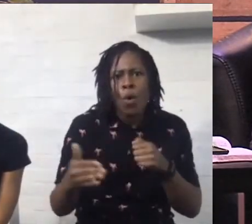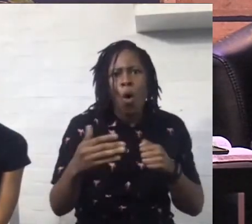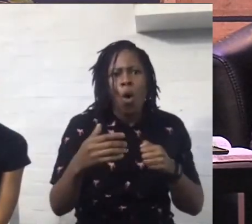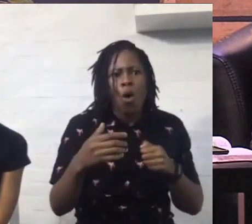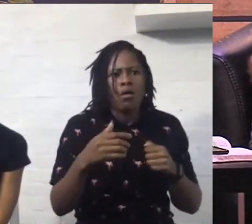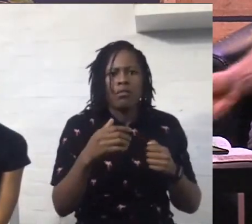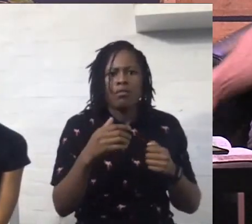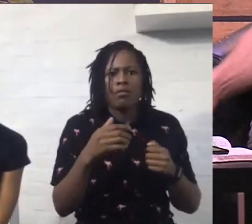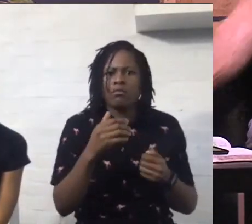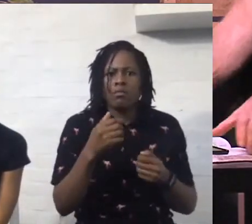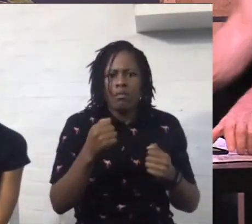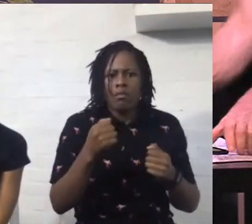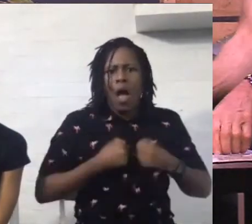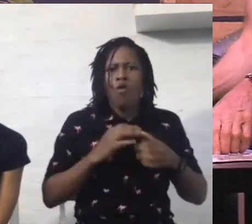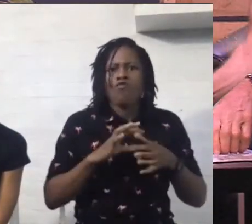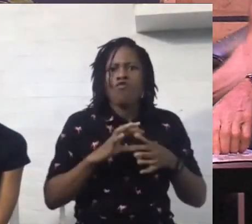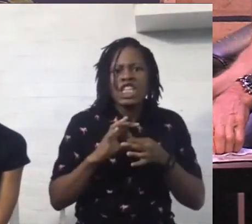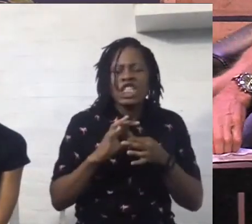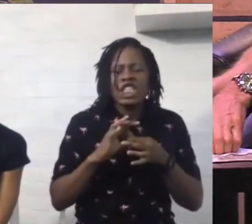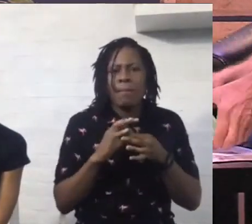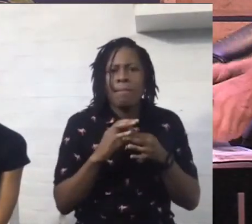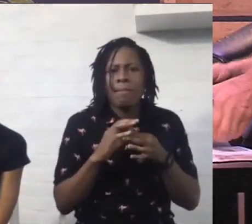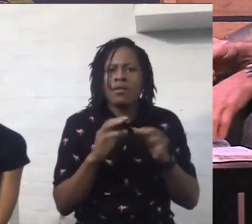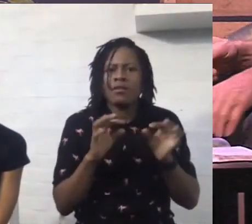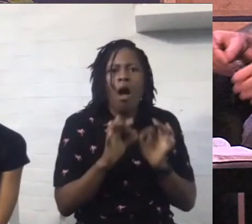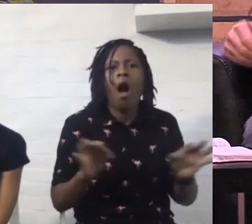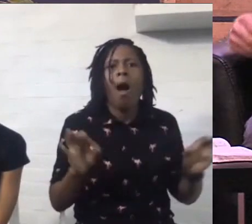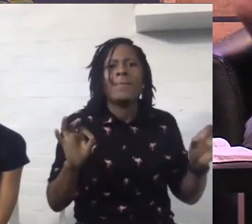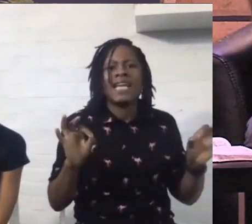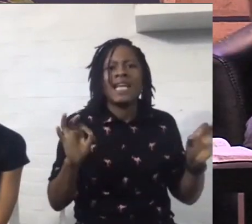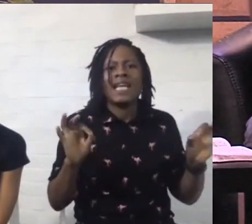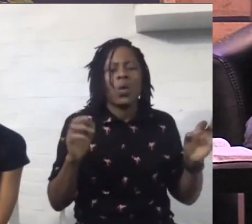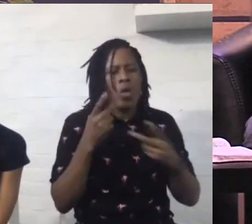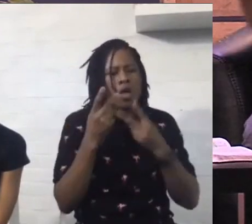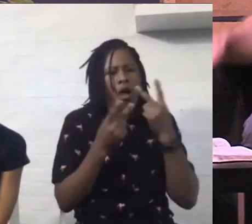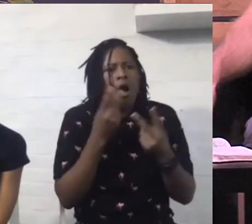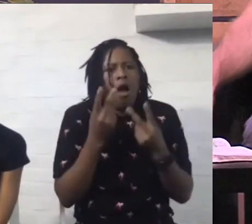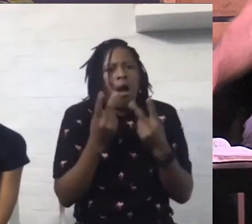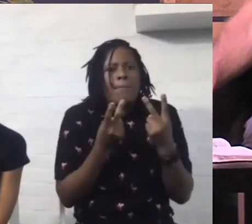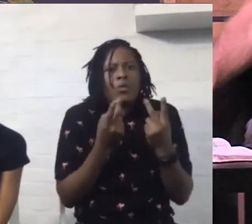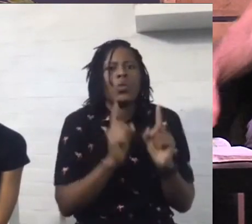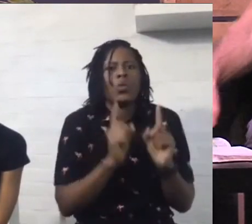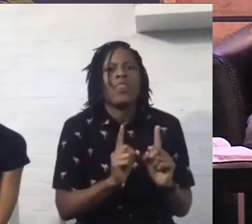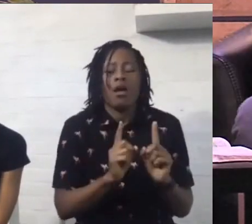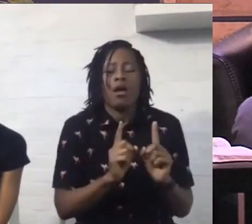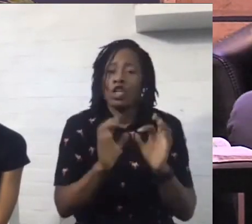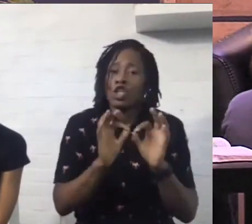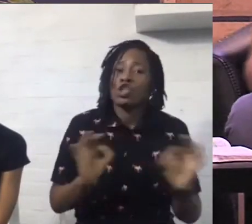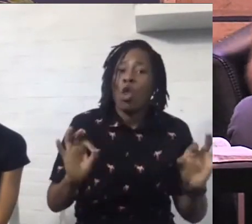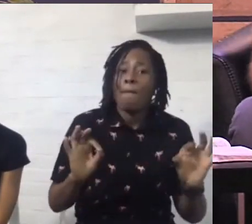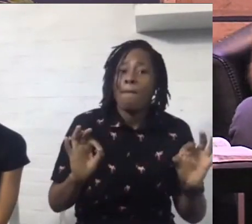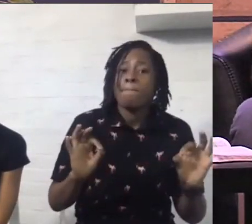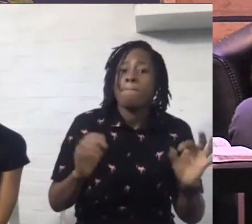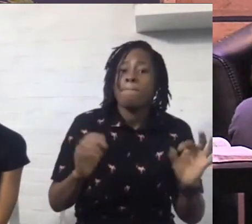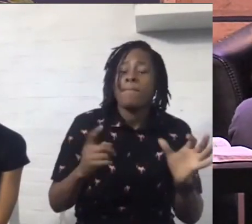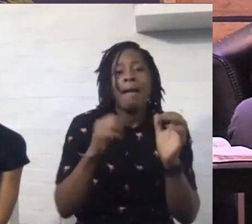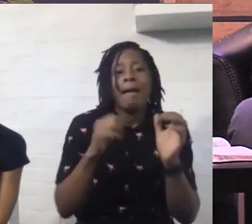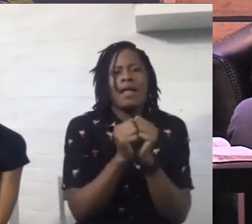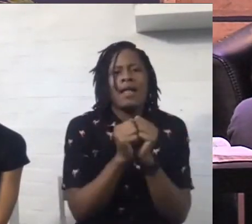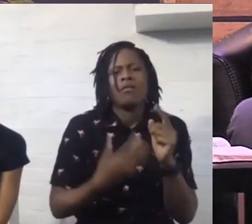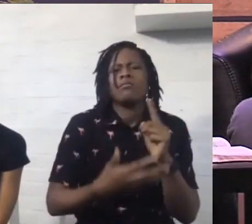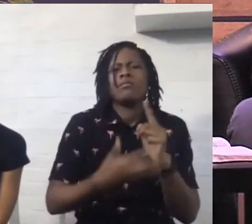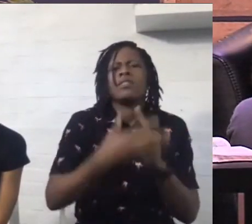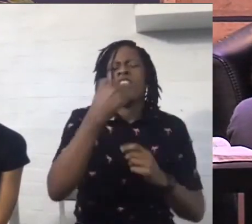Amen? Shalom. You know, I discovered a really interesting verse in